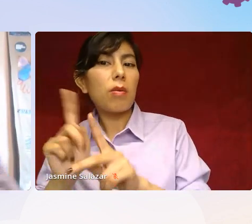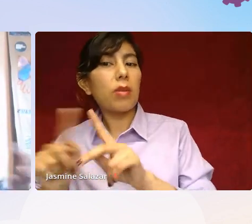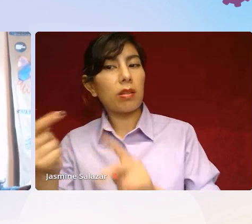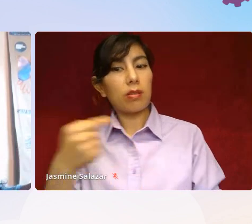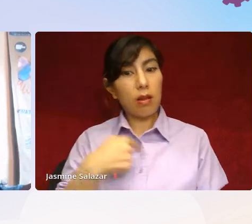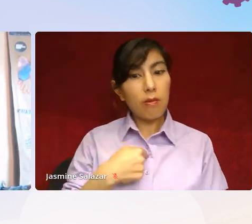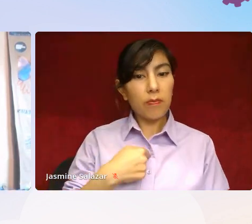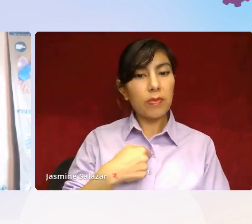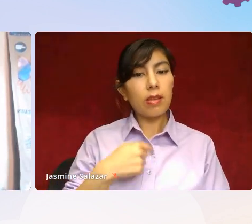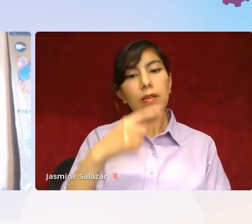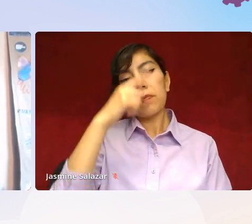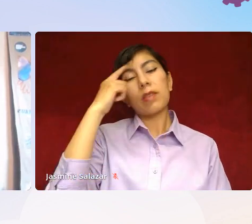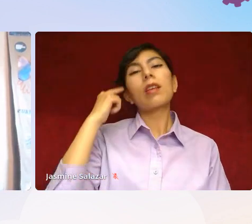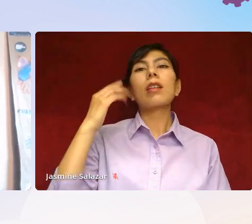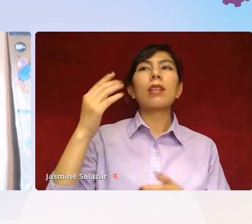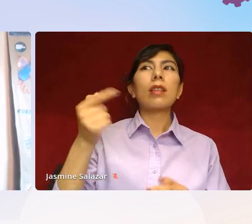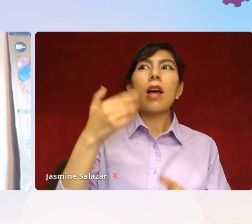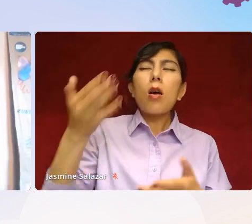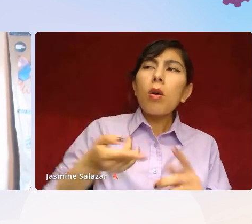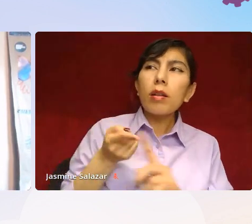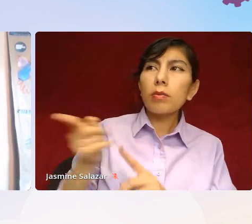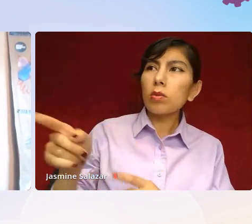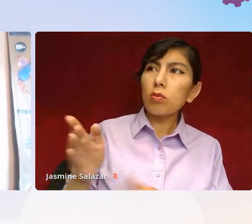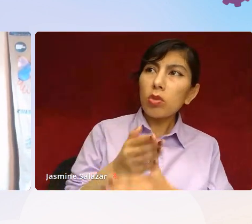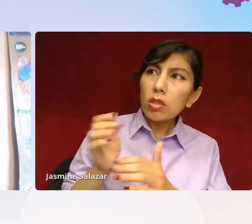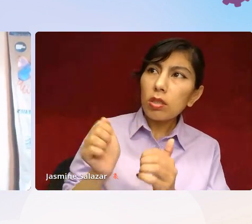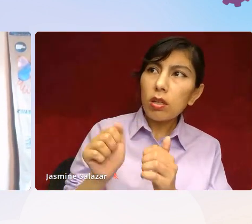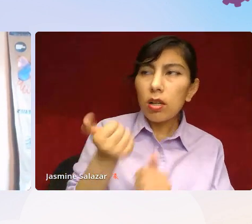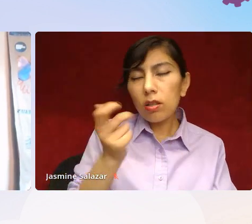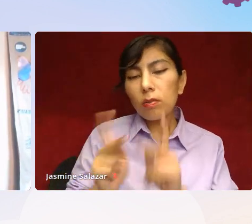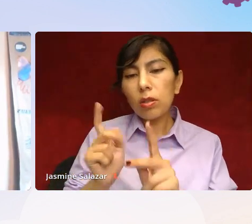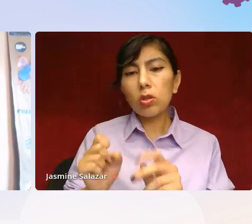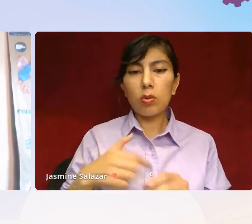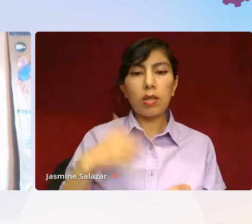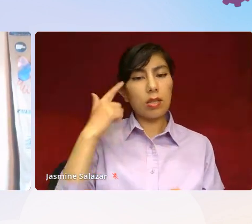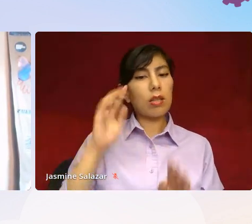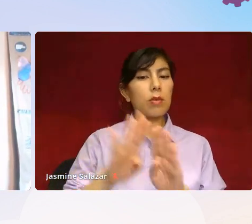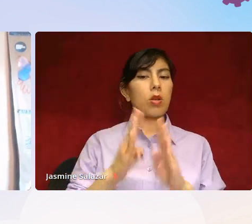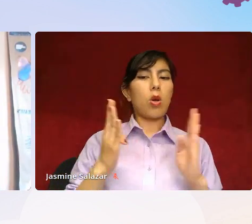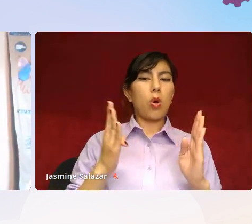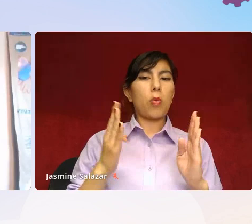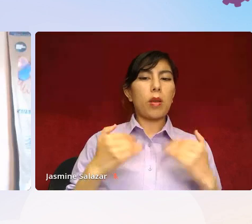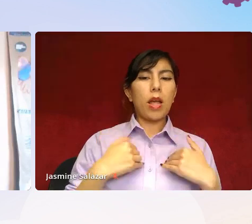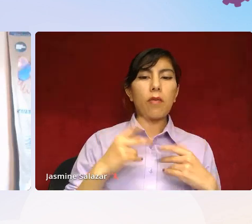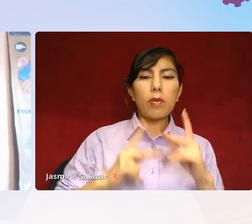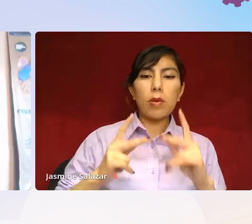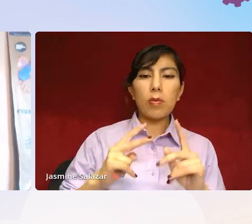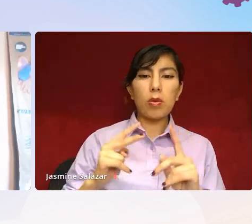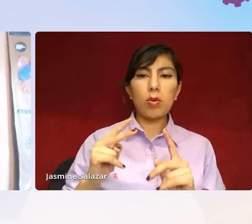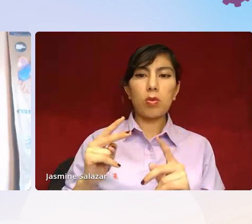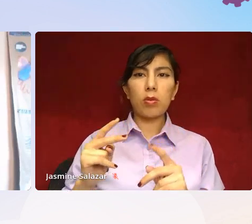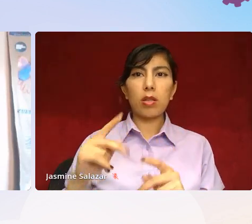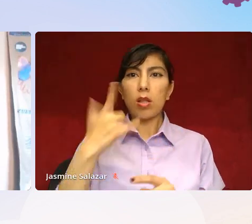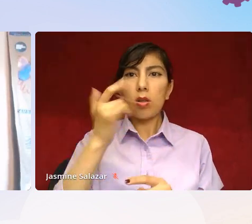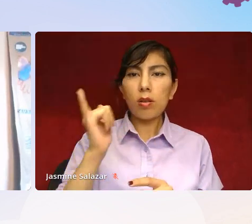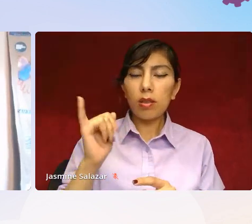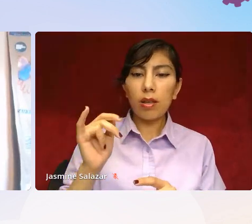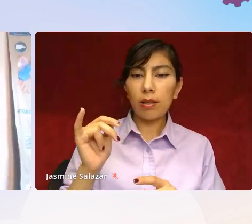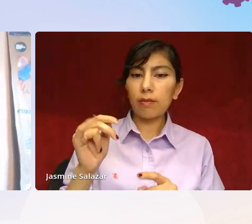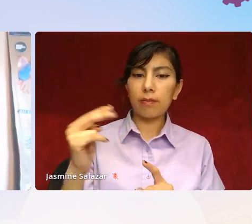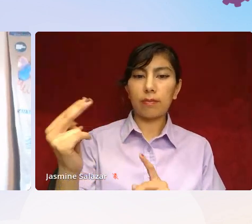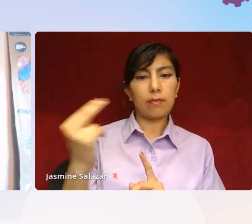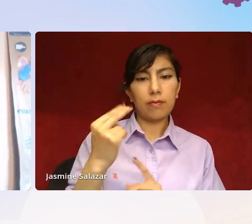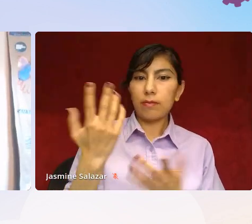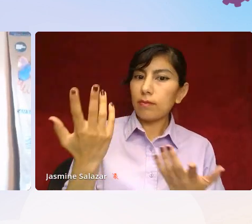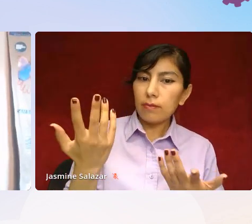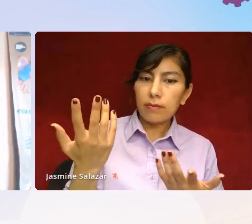and I want them to tell other people. So I think being open, having people who look like folks, and,